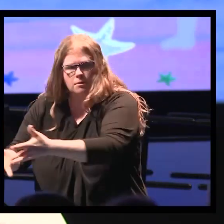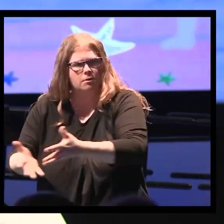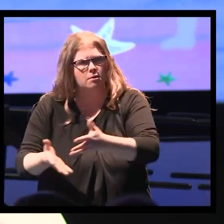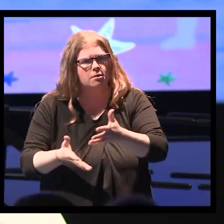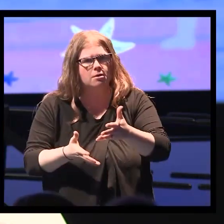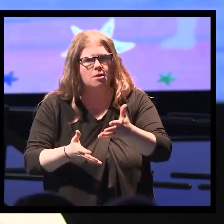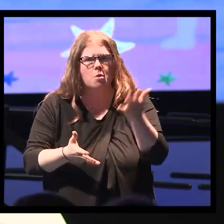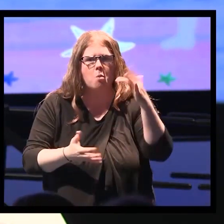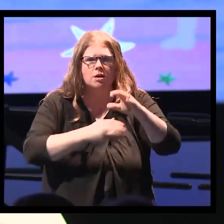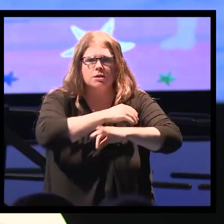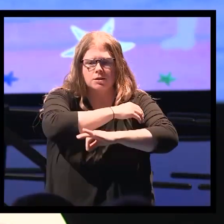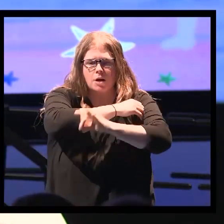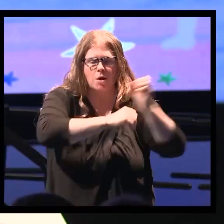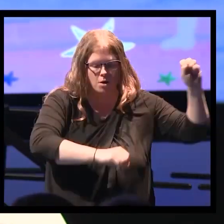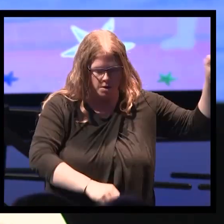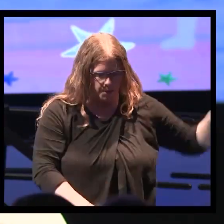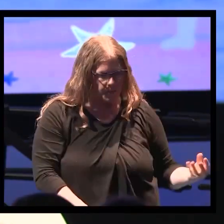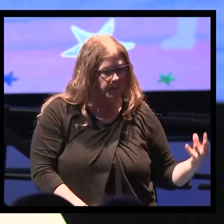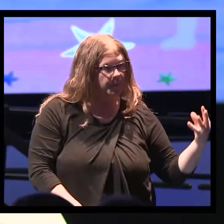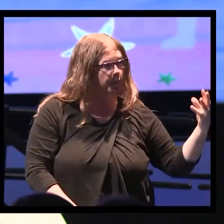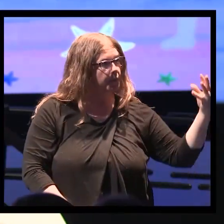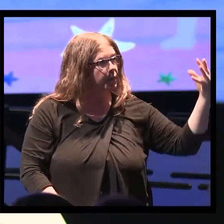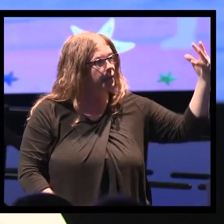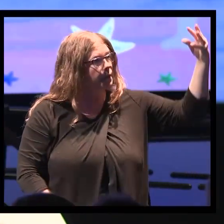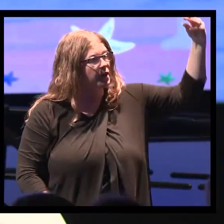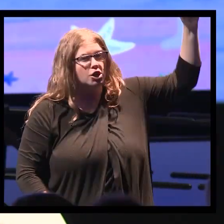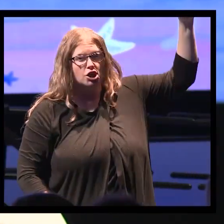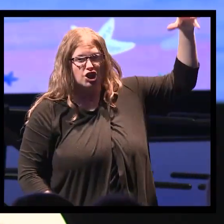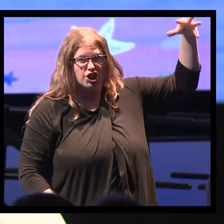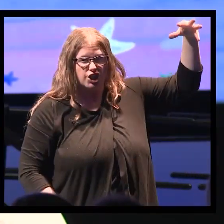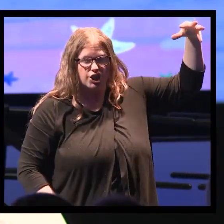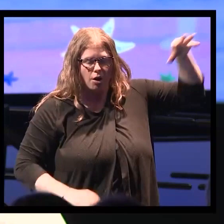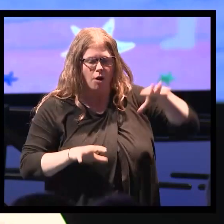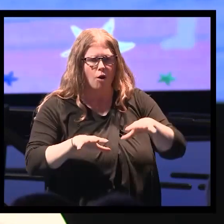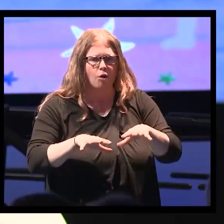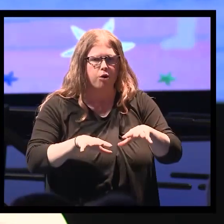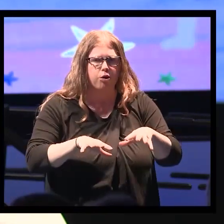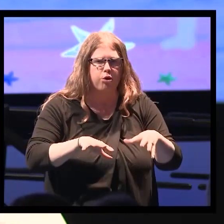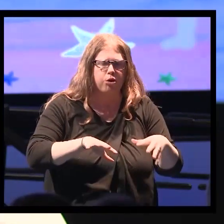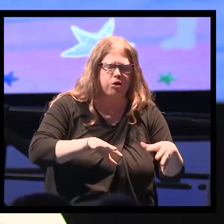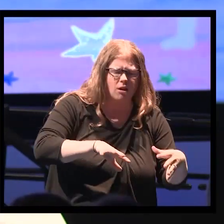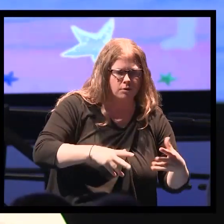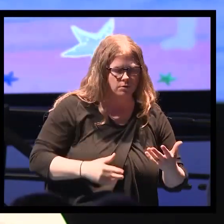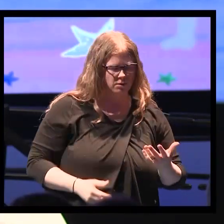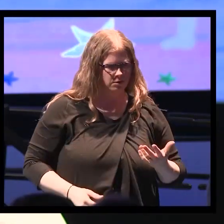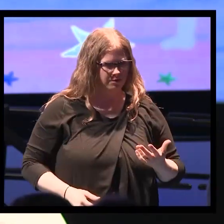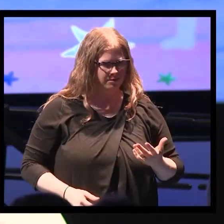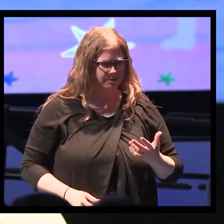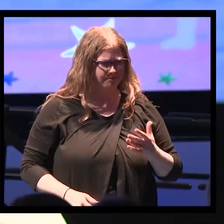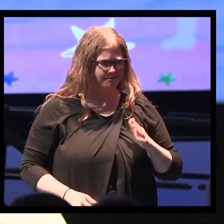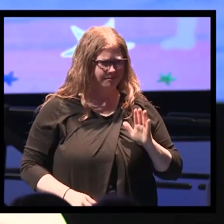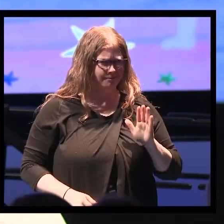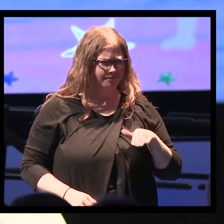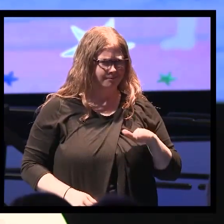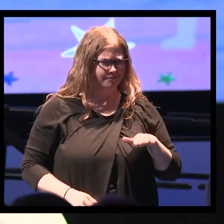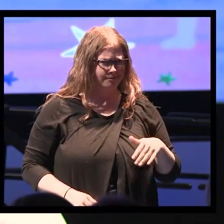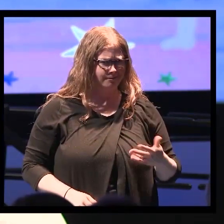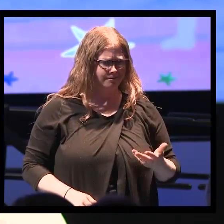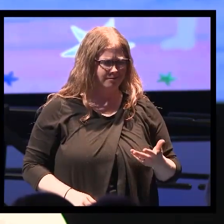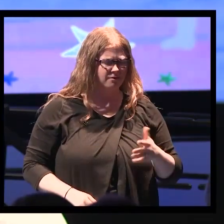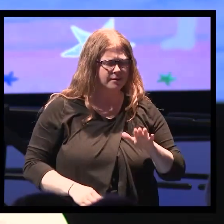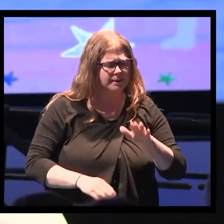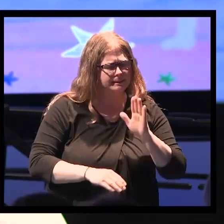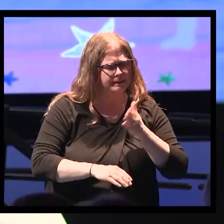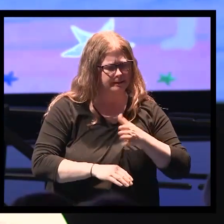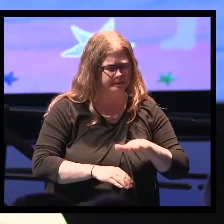son comes up and kills them where they lay on the sand. The gentleman said somewhat sarcastically to him, son